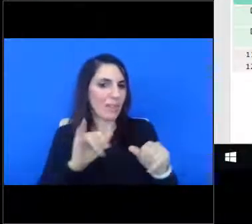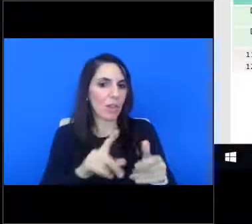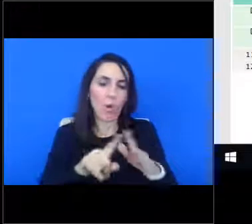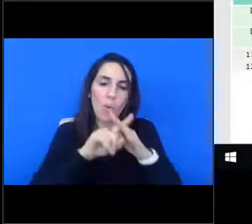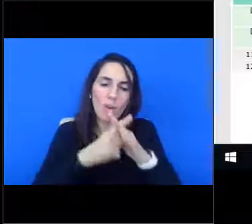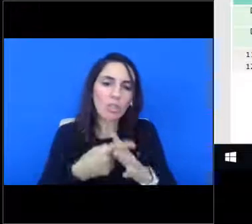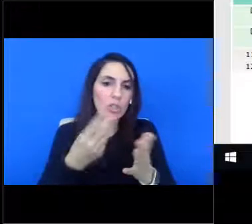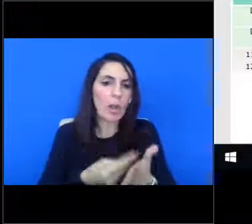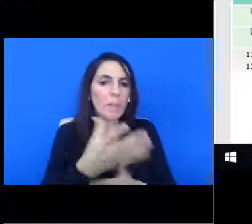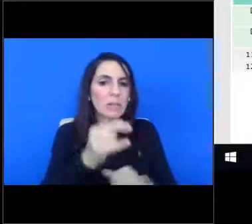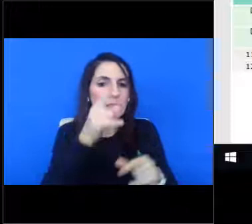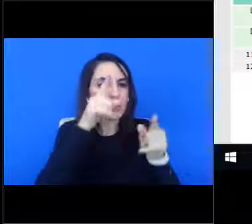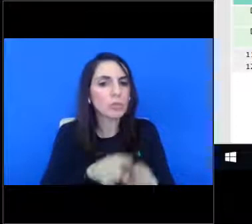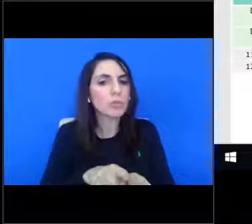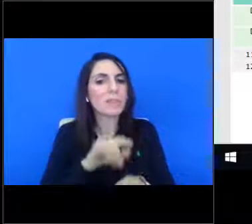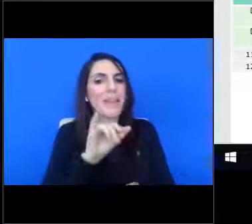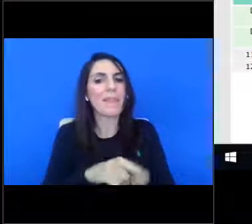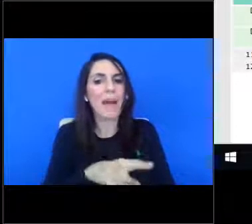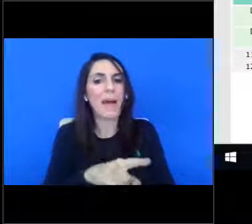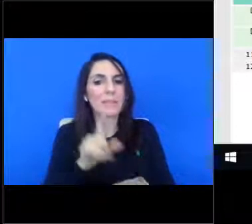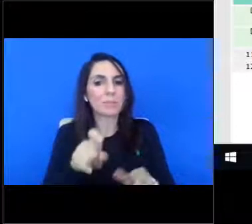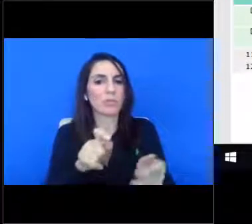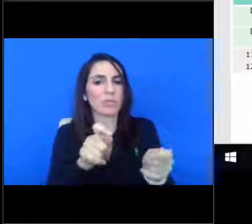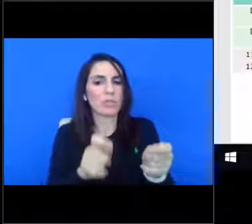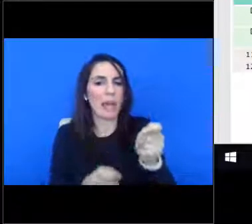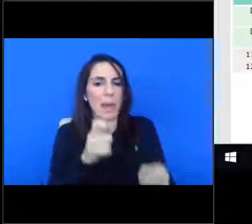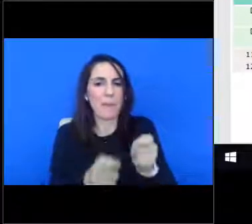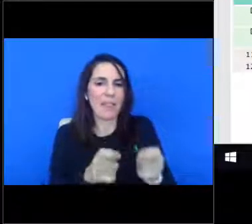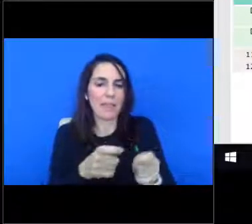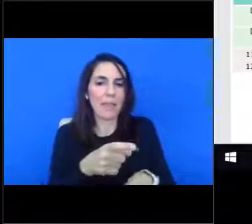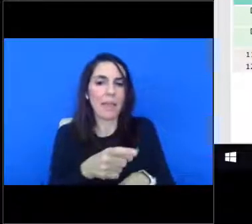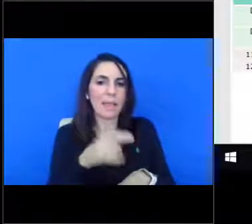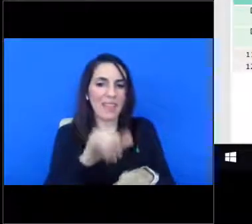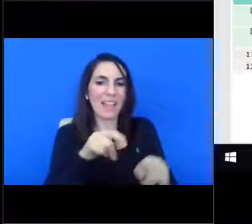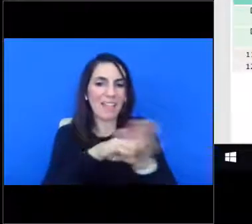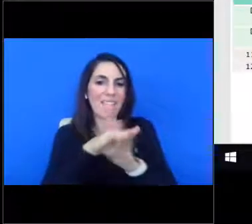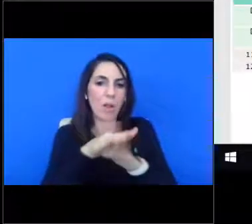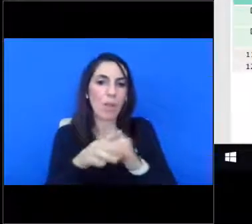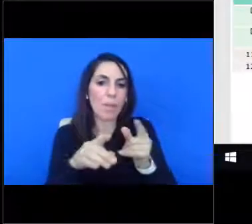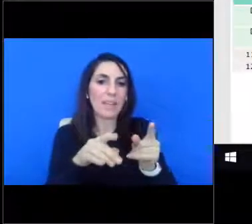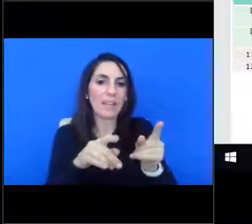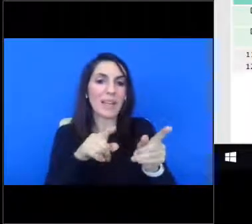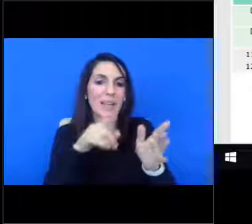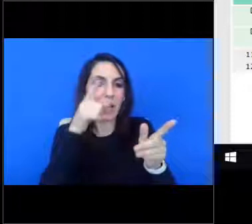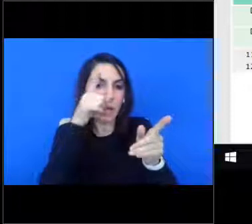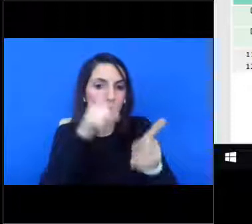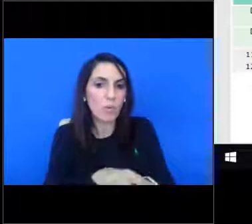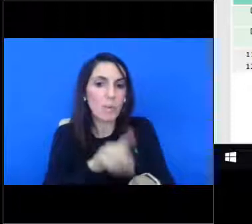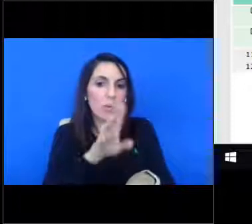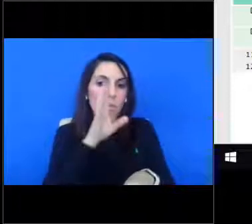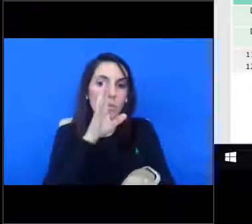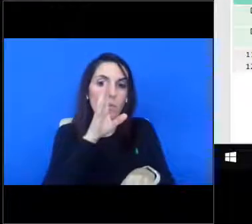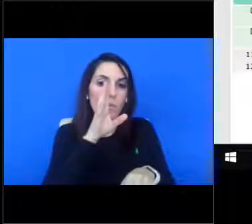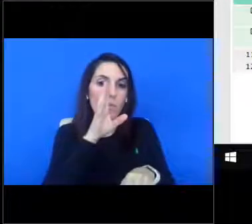development agreement be, um, amended that, that this, um, development agreement still relies on, uh, this, this